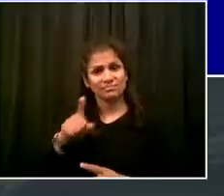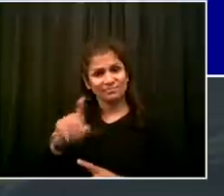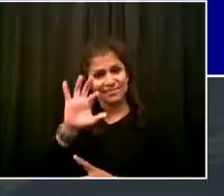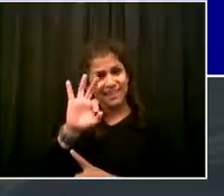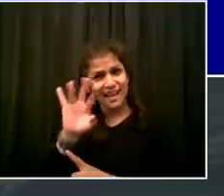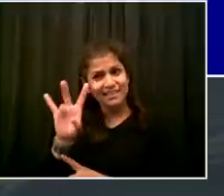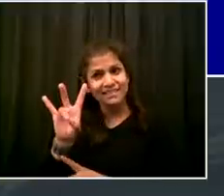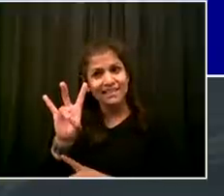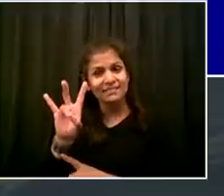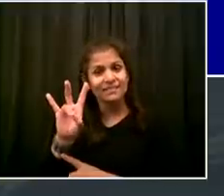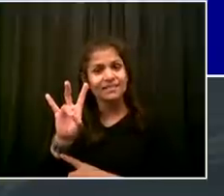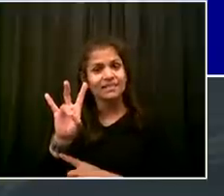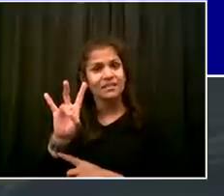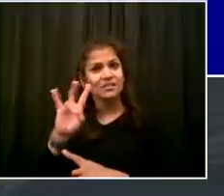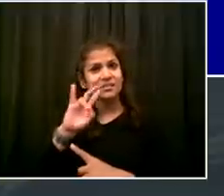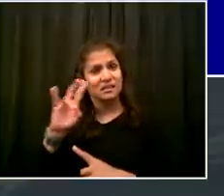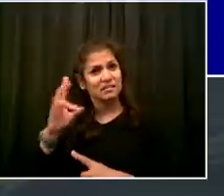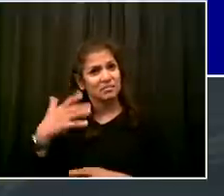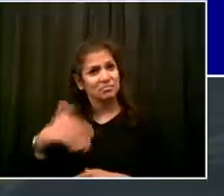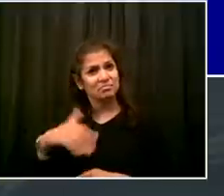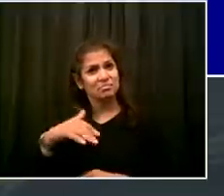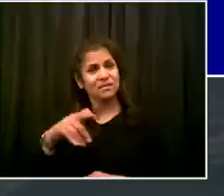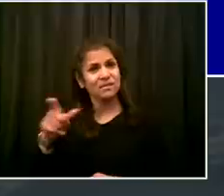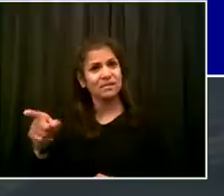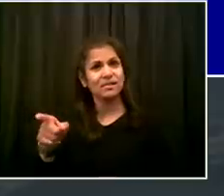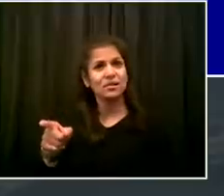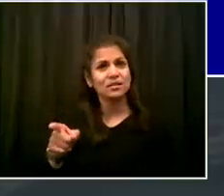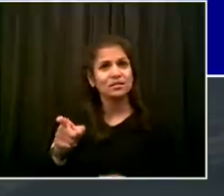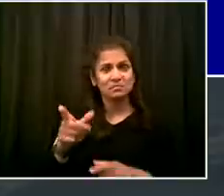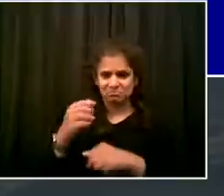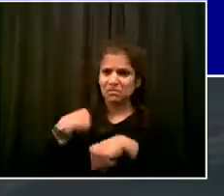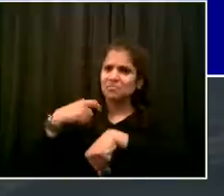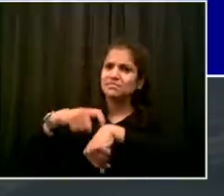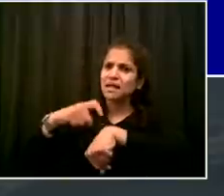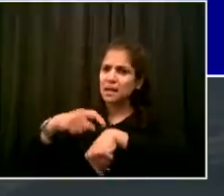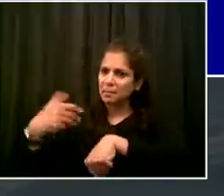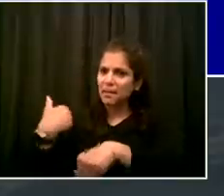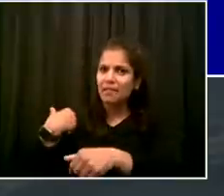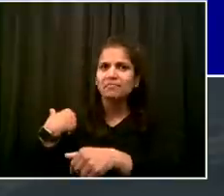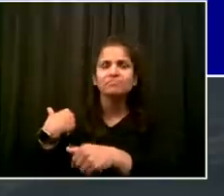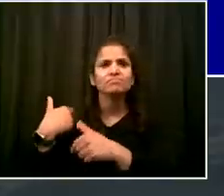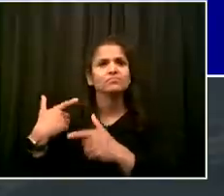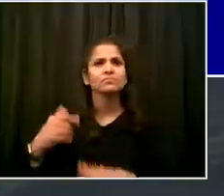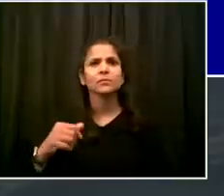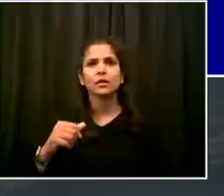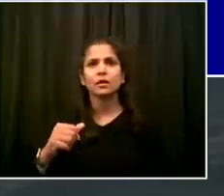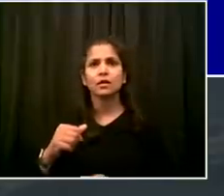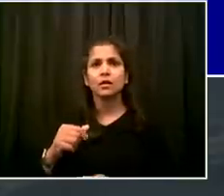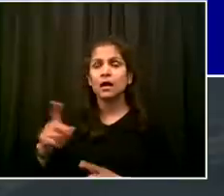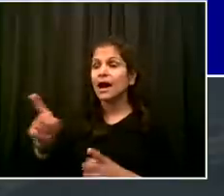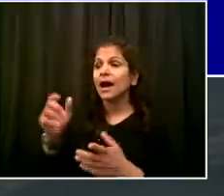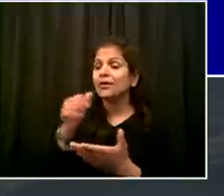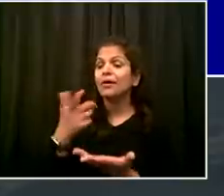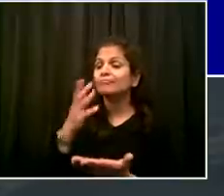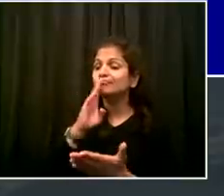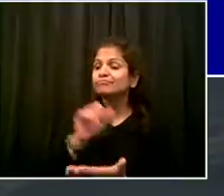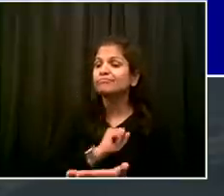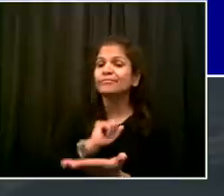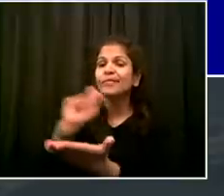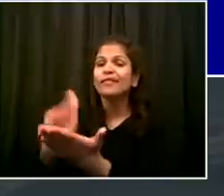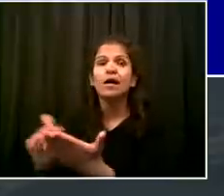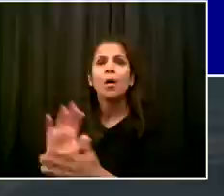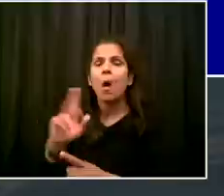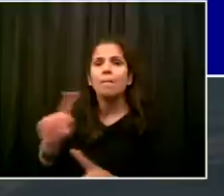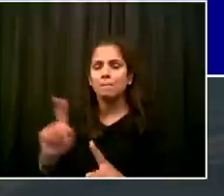poem full of gratitude in the midst of this crisis. If she's 97, do the math, she was born just a few